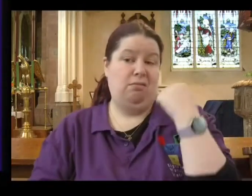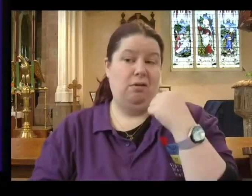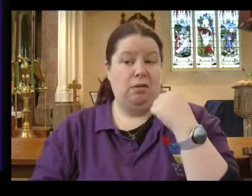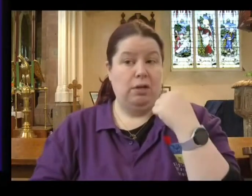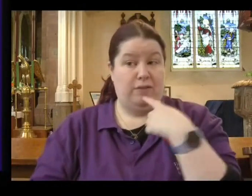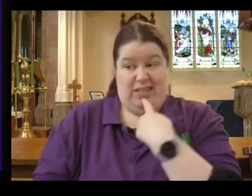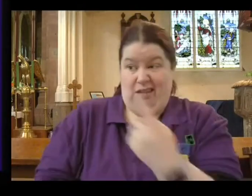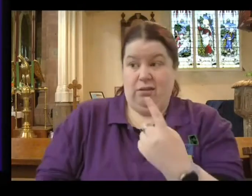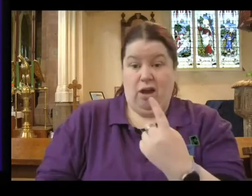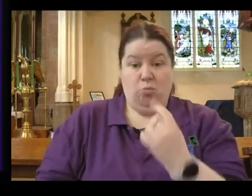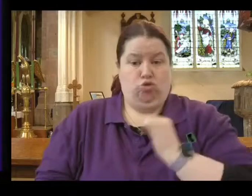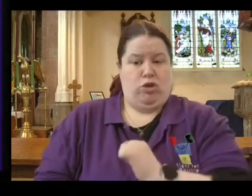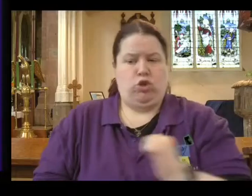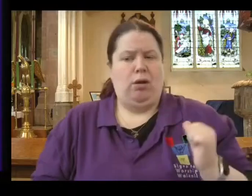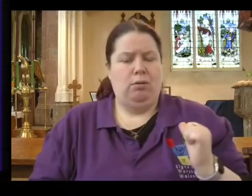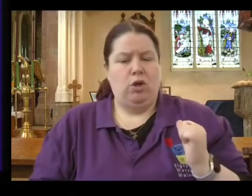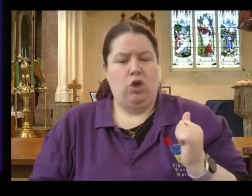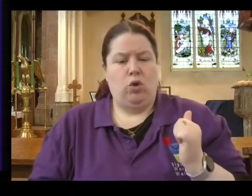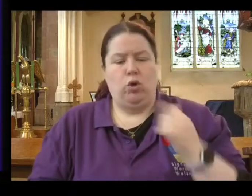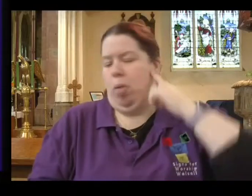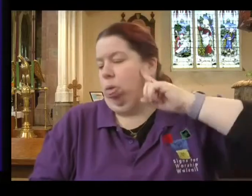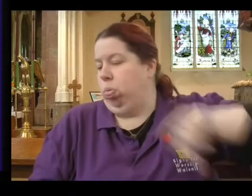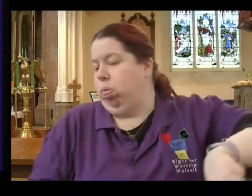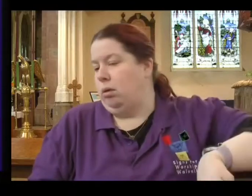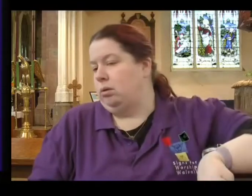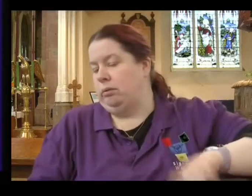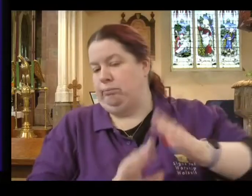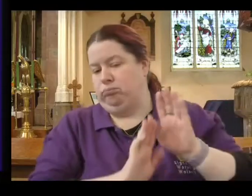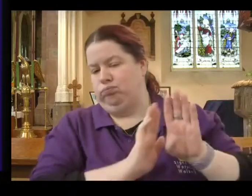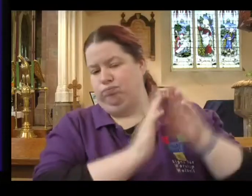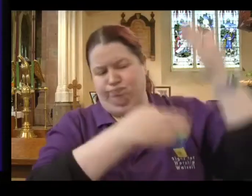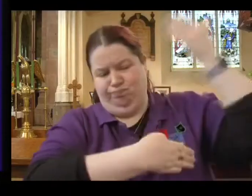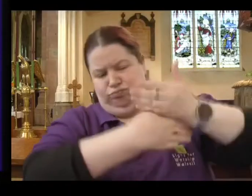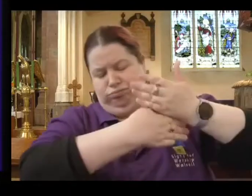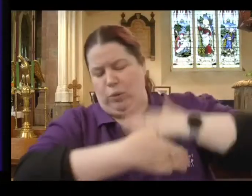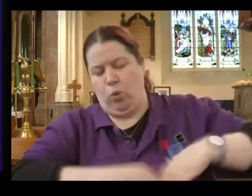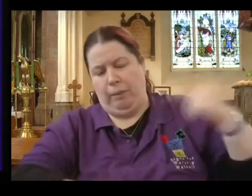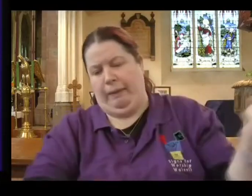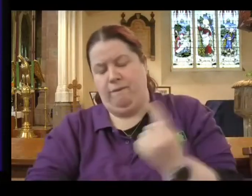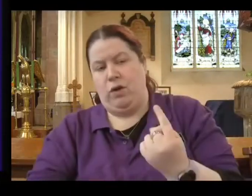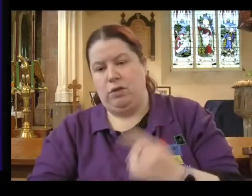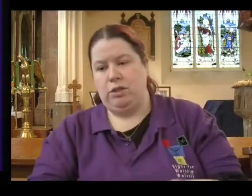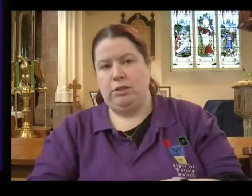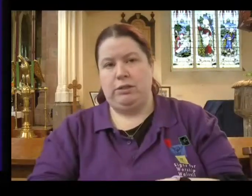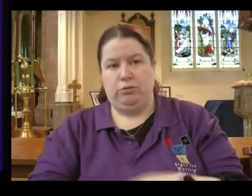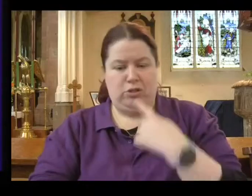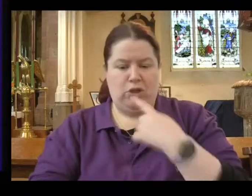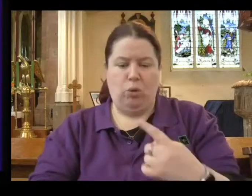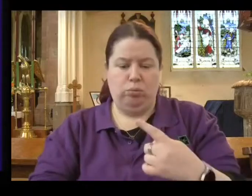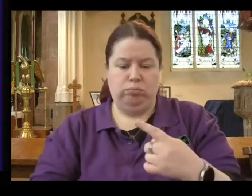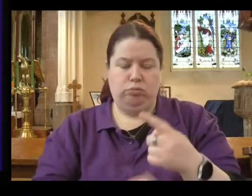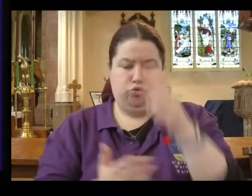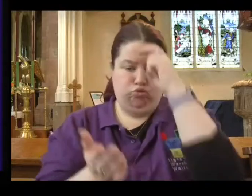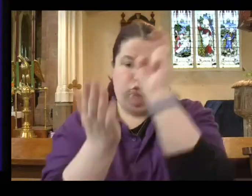considered a citizen in the society in which you lived. There's also evidence of the Christians being removed from the city